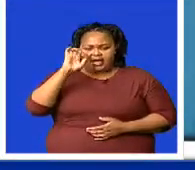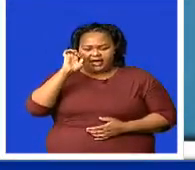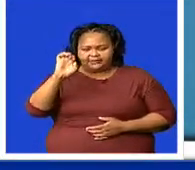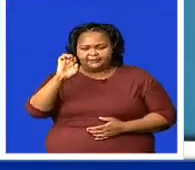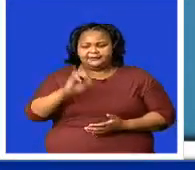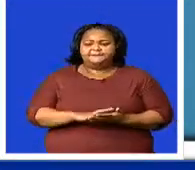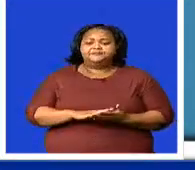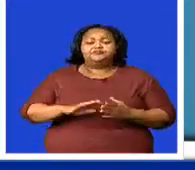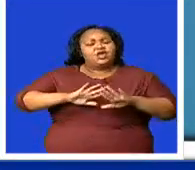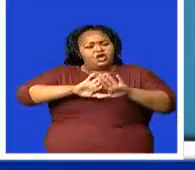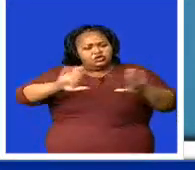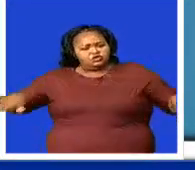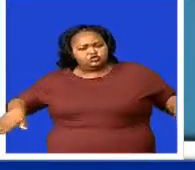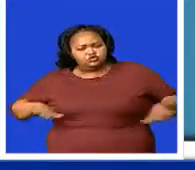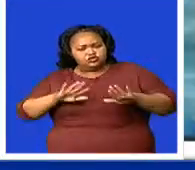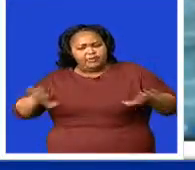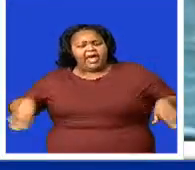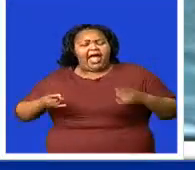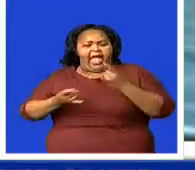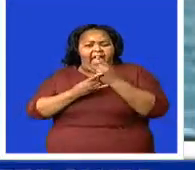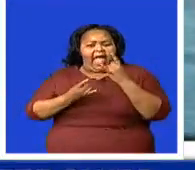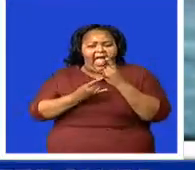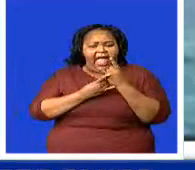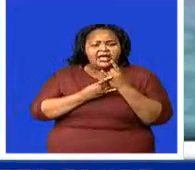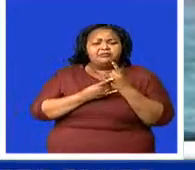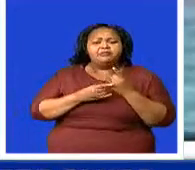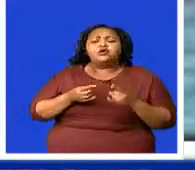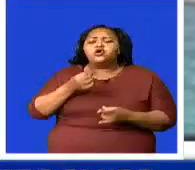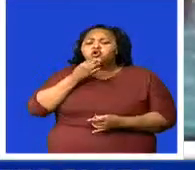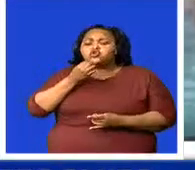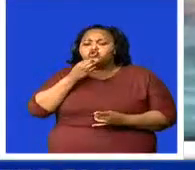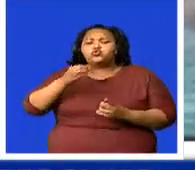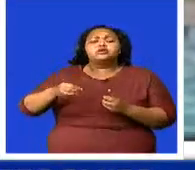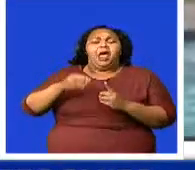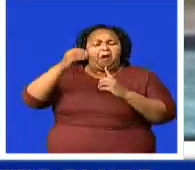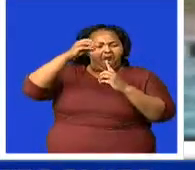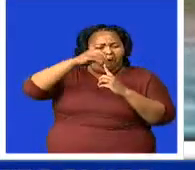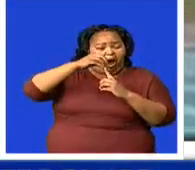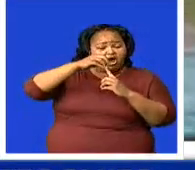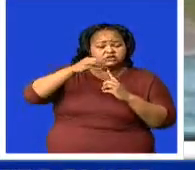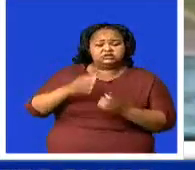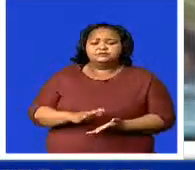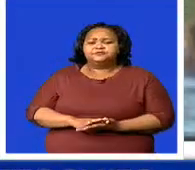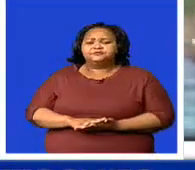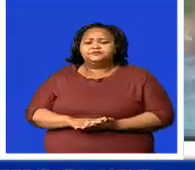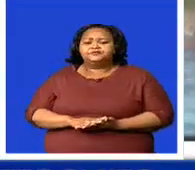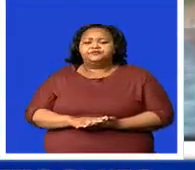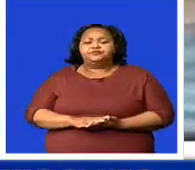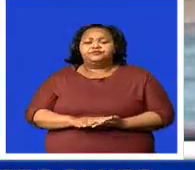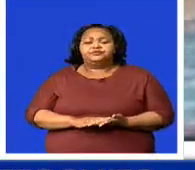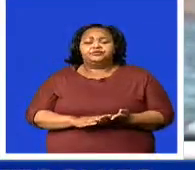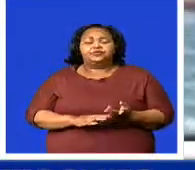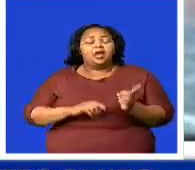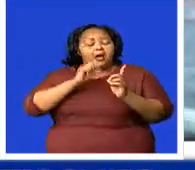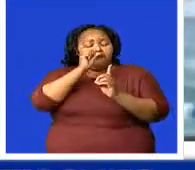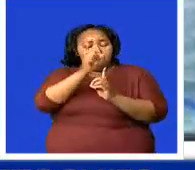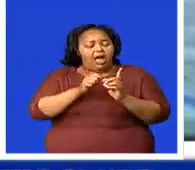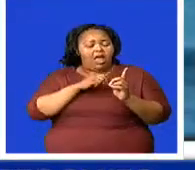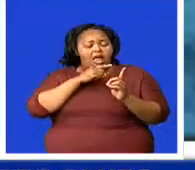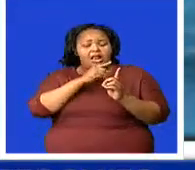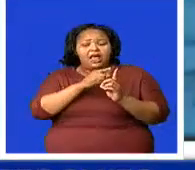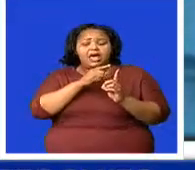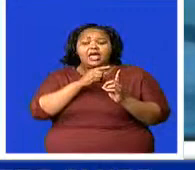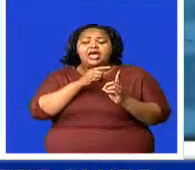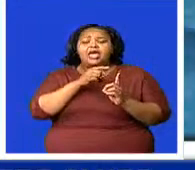by giving priority to young swimmers. According to coach Welcome Klabati, who is also an executive member of the swimming association in the